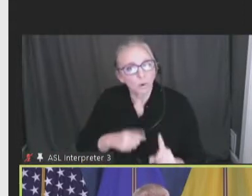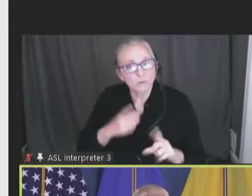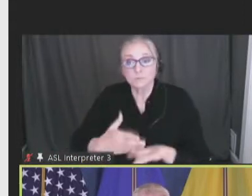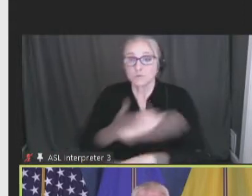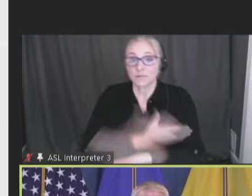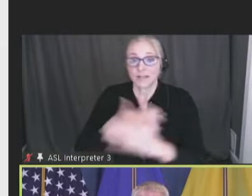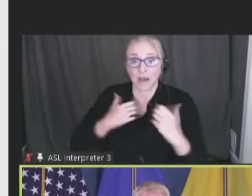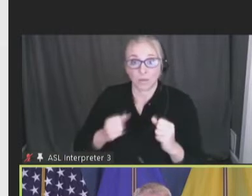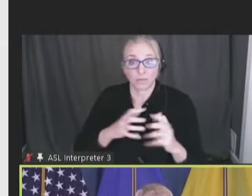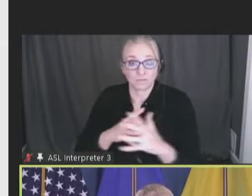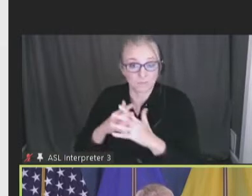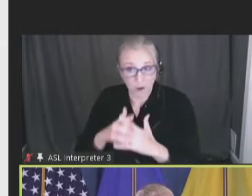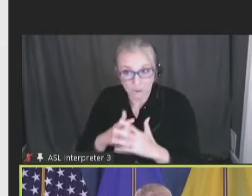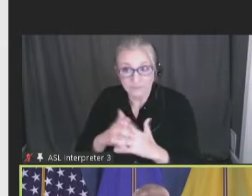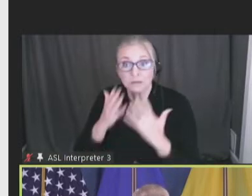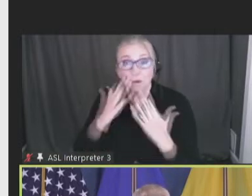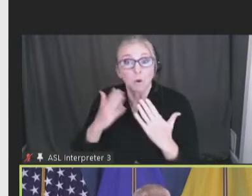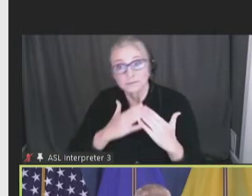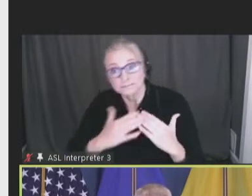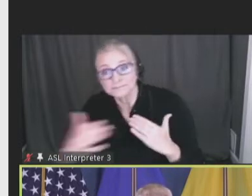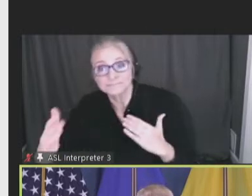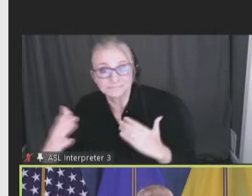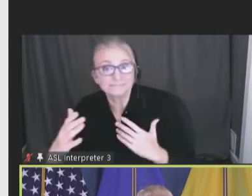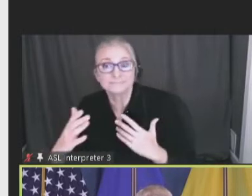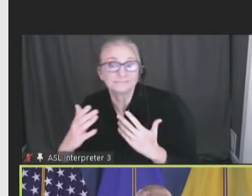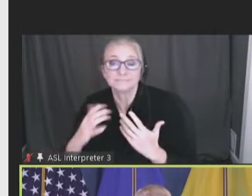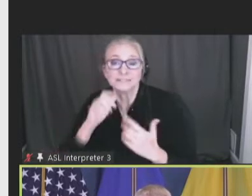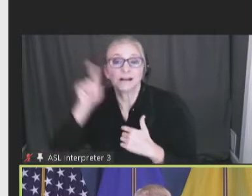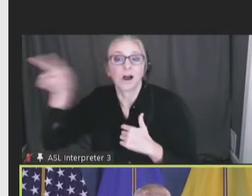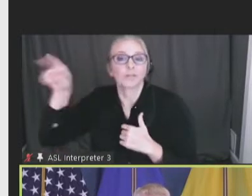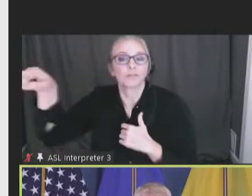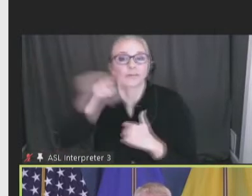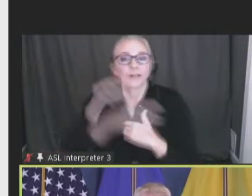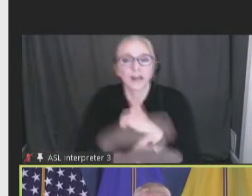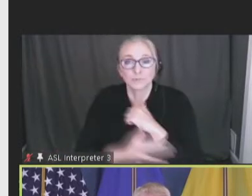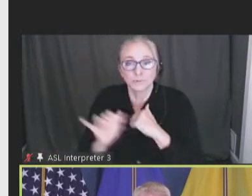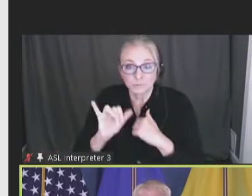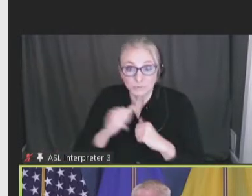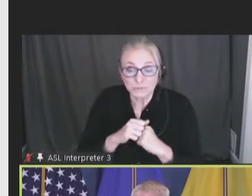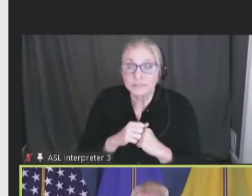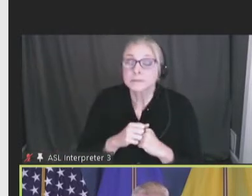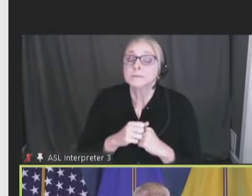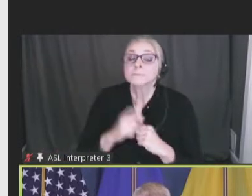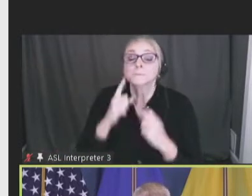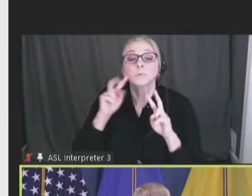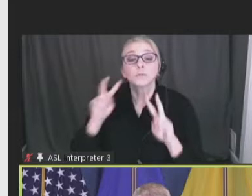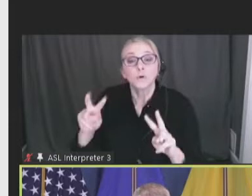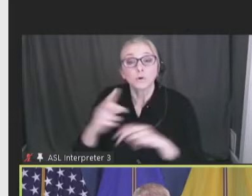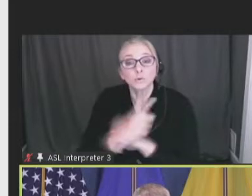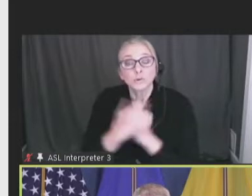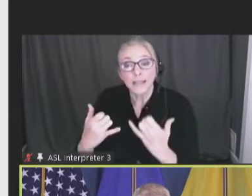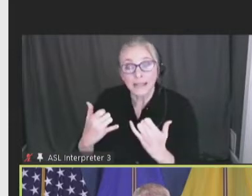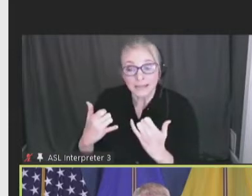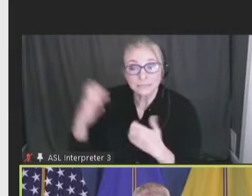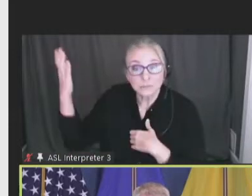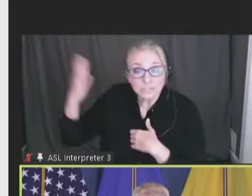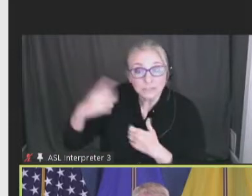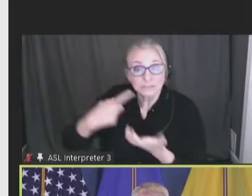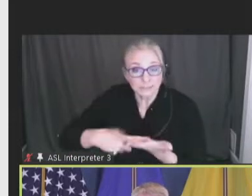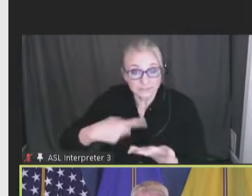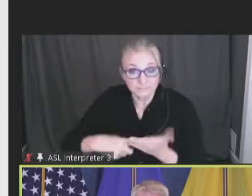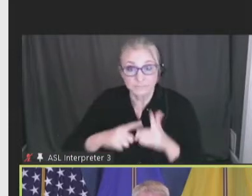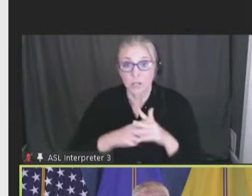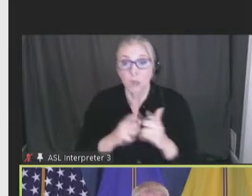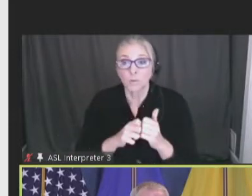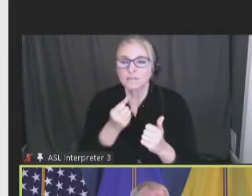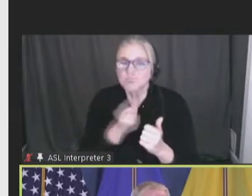Americans and those beyond our shores. I look forward to today's presentations and discussions. I want to begin with a few